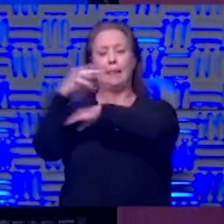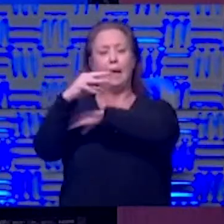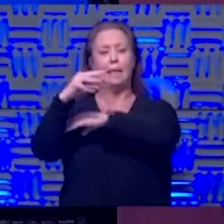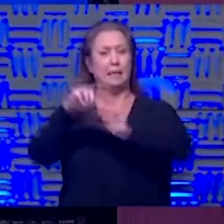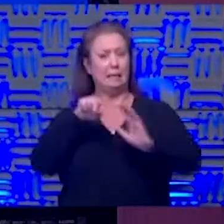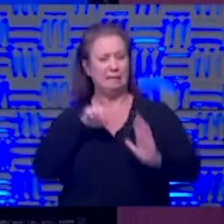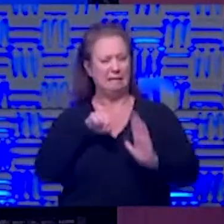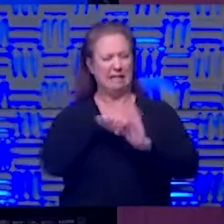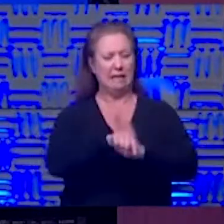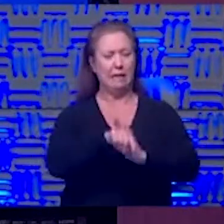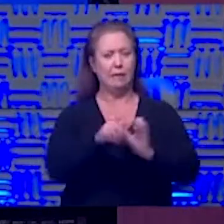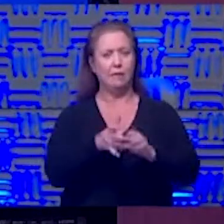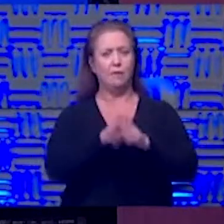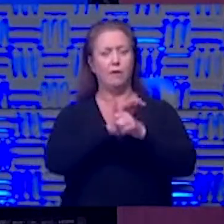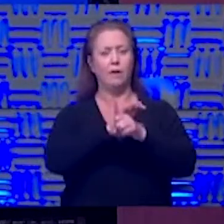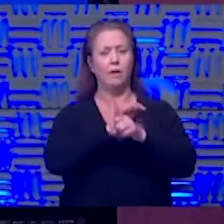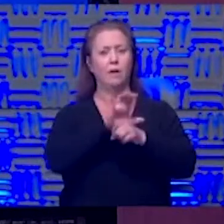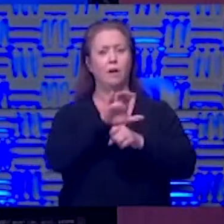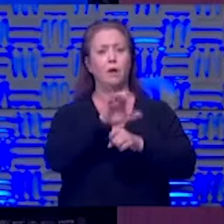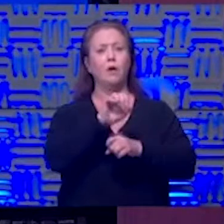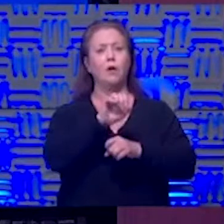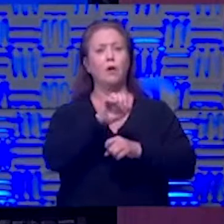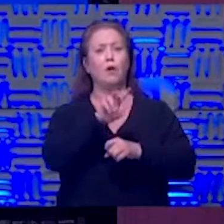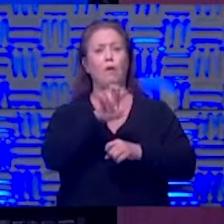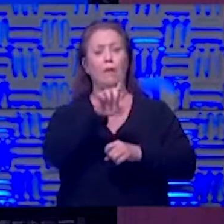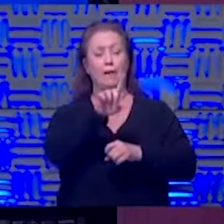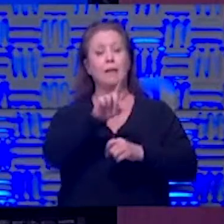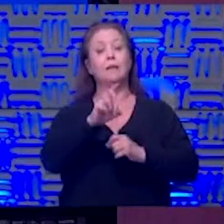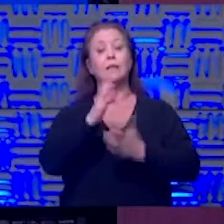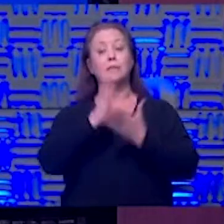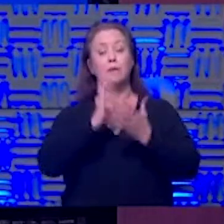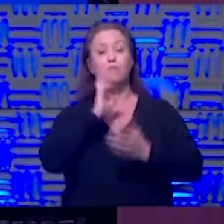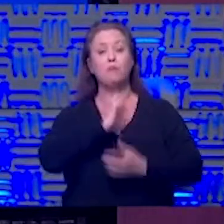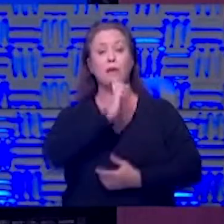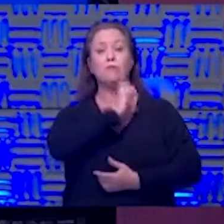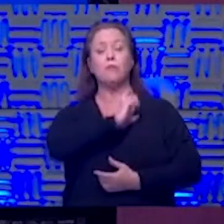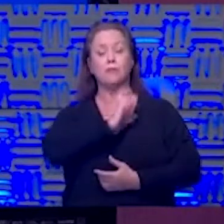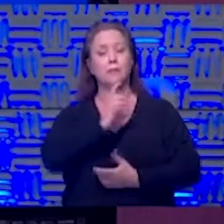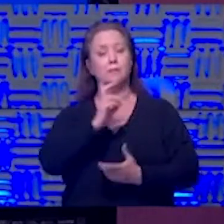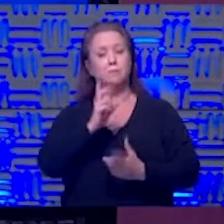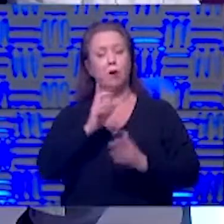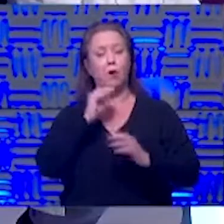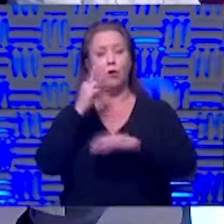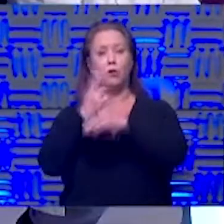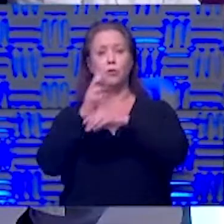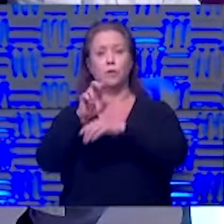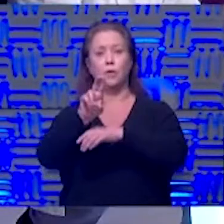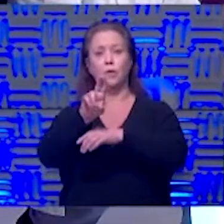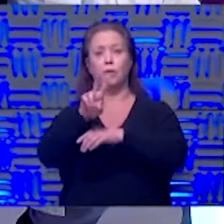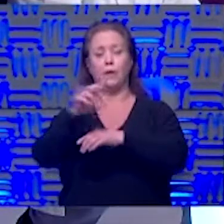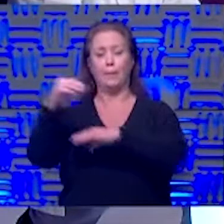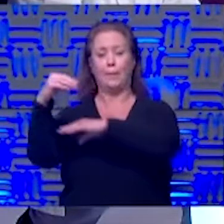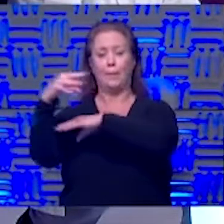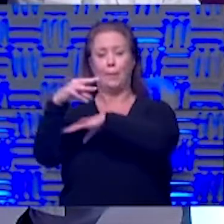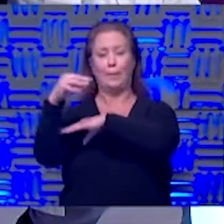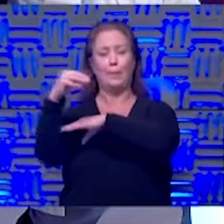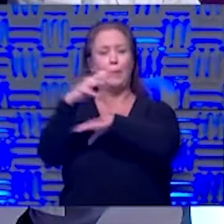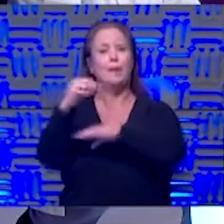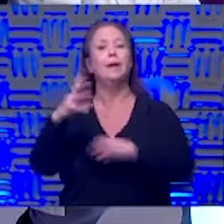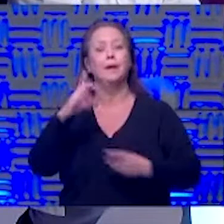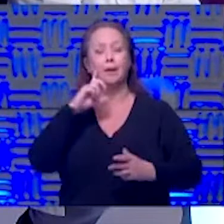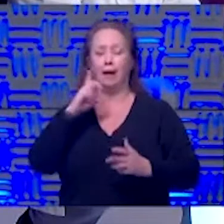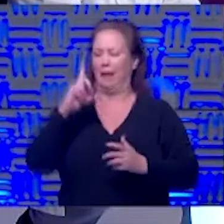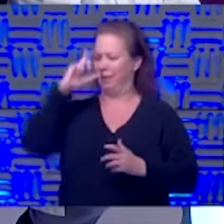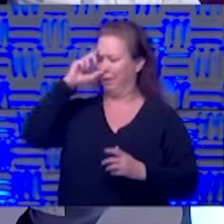coronavirus this reporter has witnessed some restaurants using it if people are coming and going i would have thought it was a flashing neon light i was supposed to